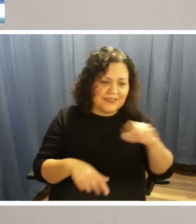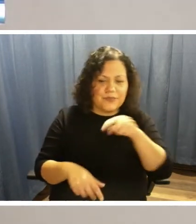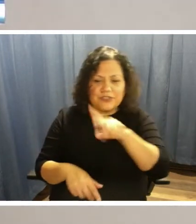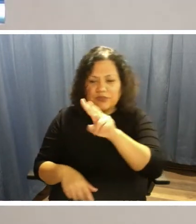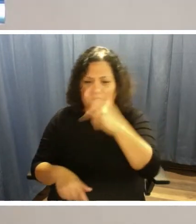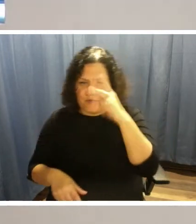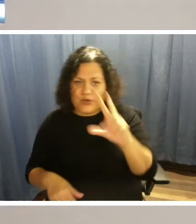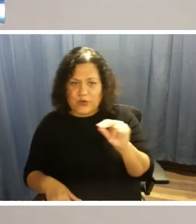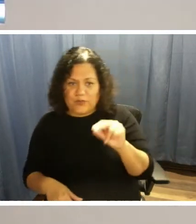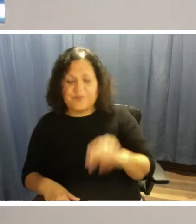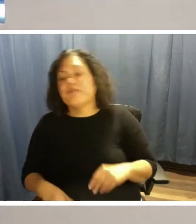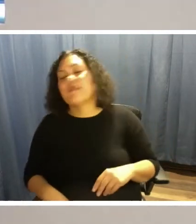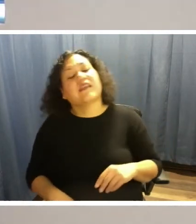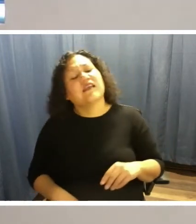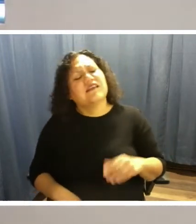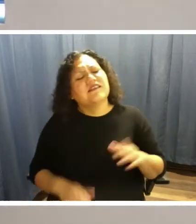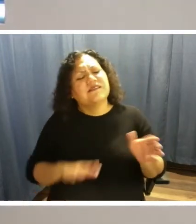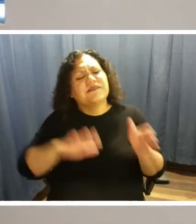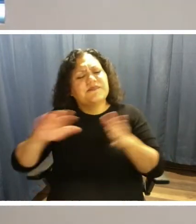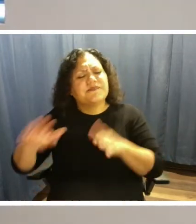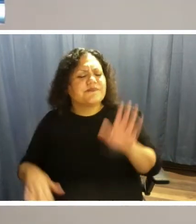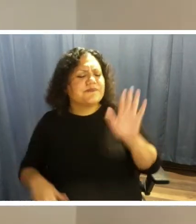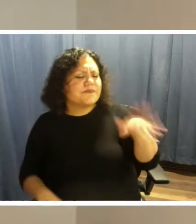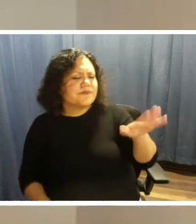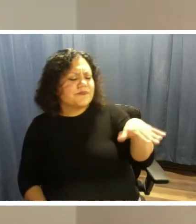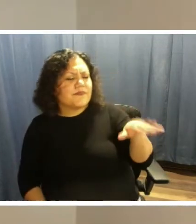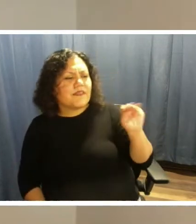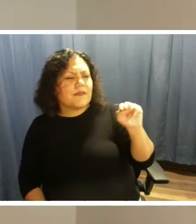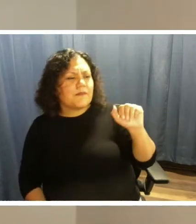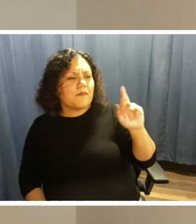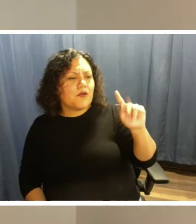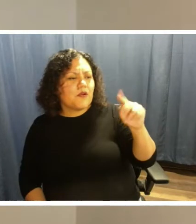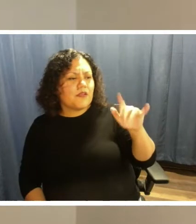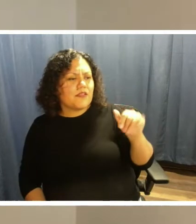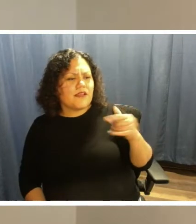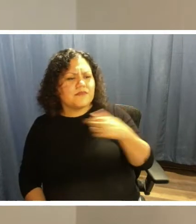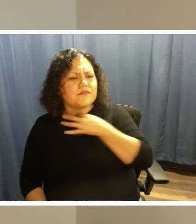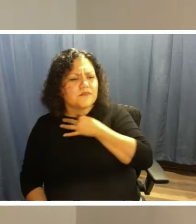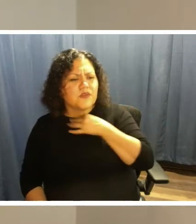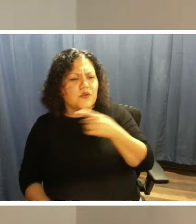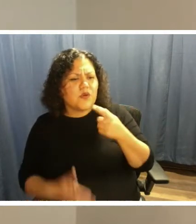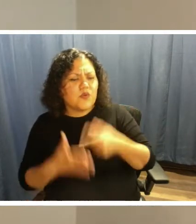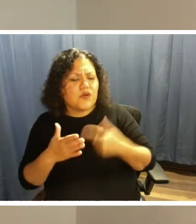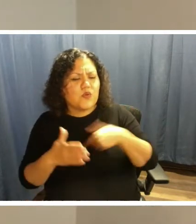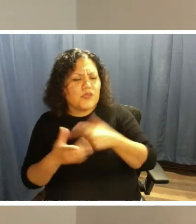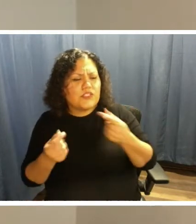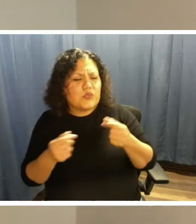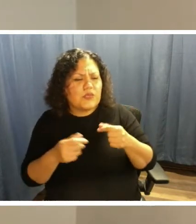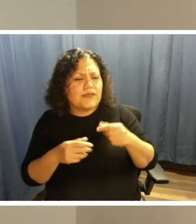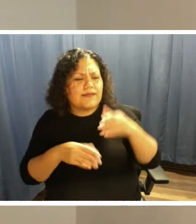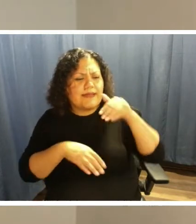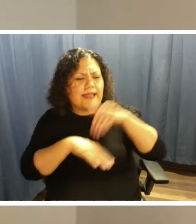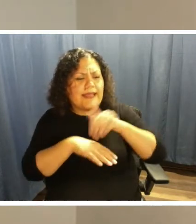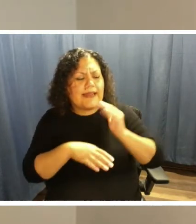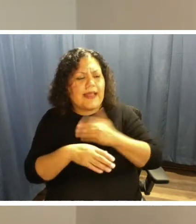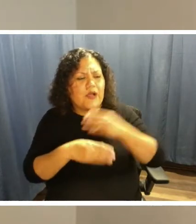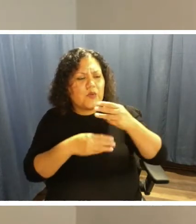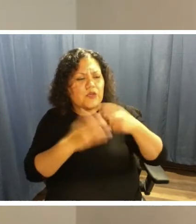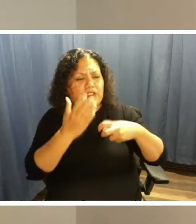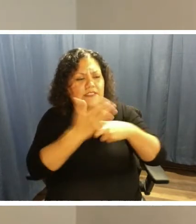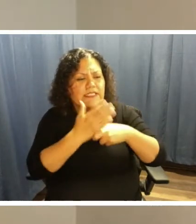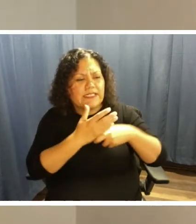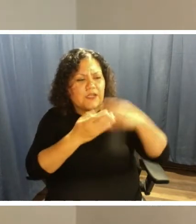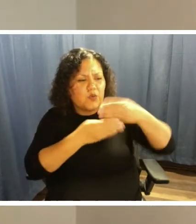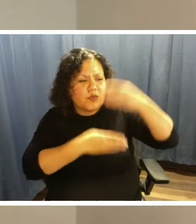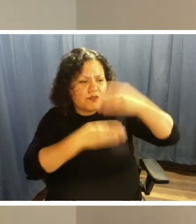to ask you, Martha, can you talk a little bit about what we're doing in our ticket windows now for persons who are deaf as